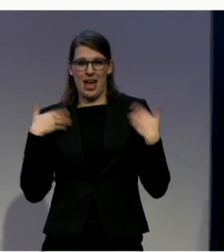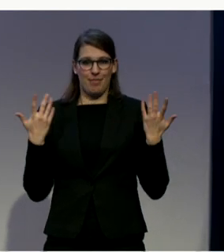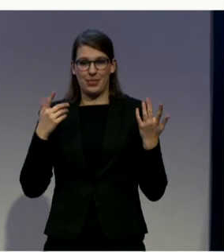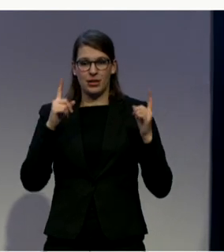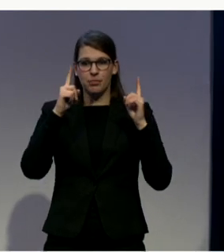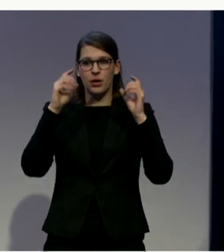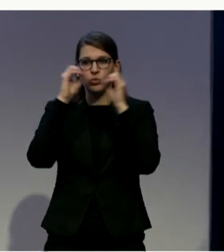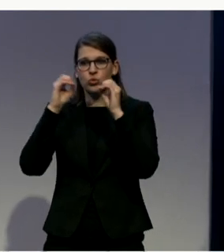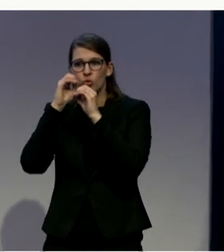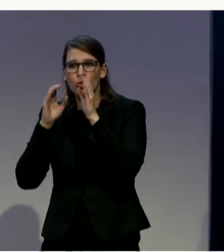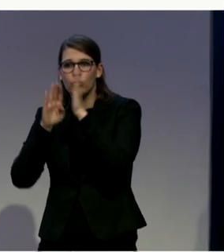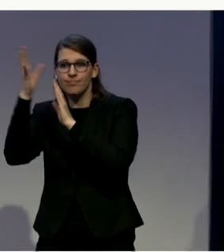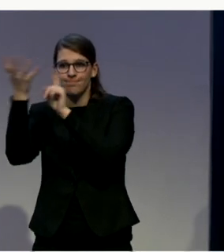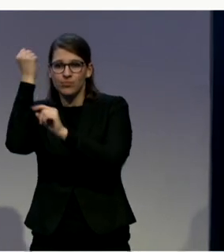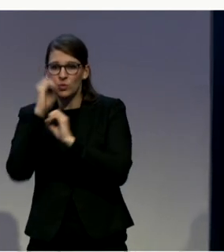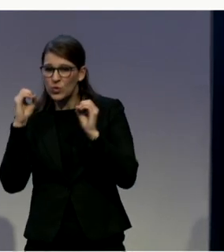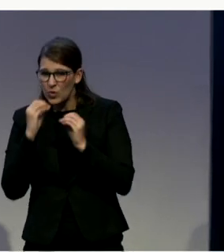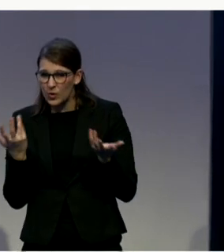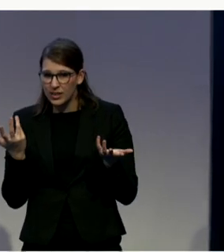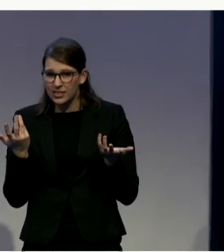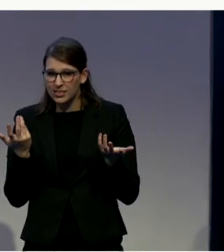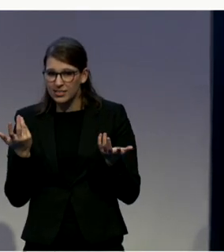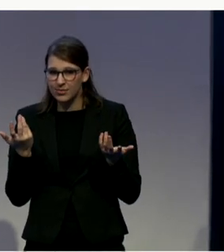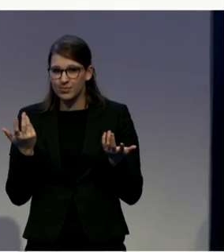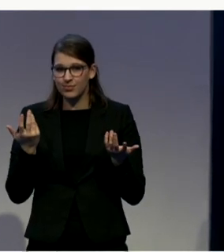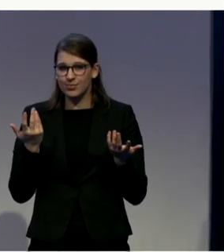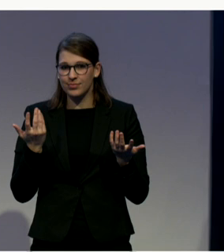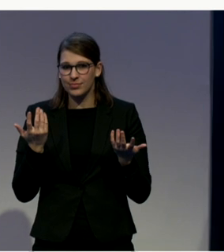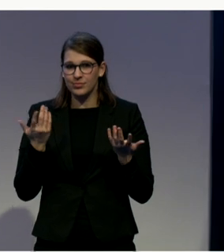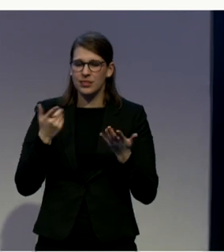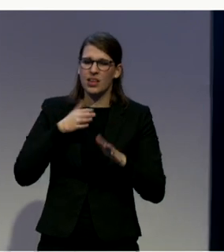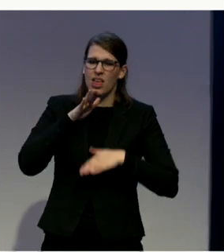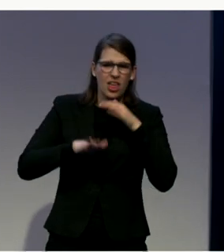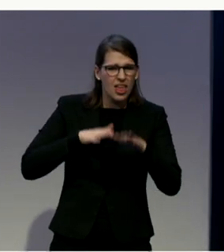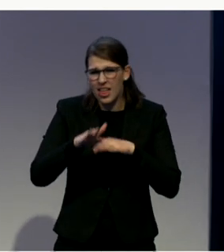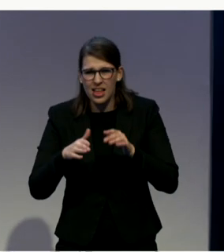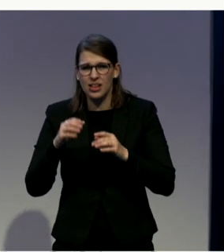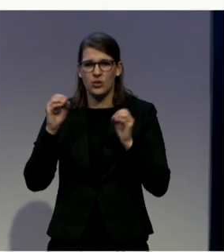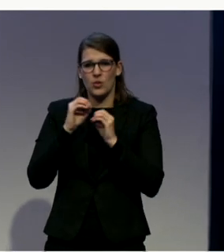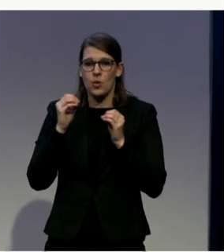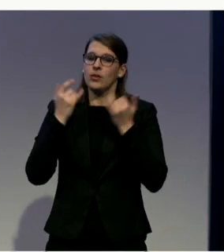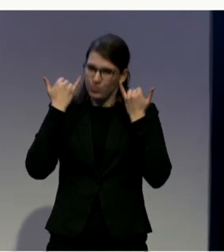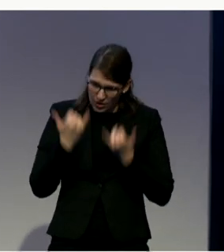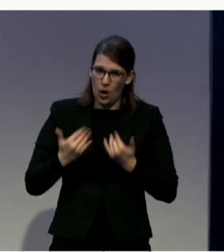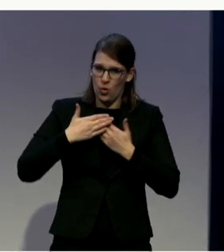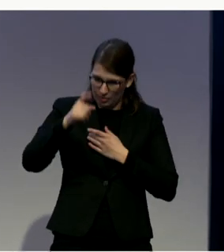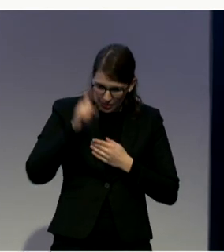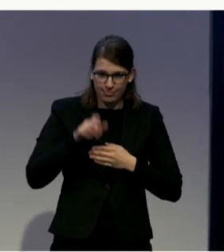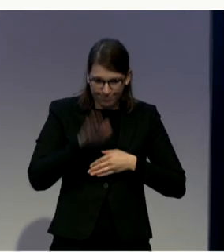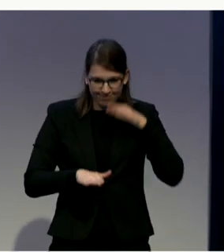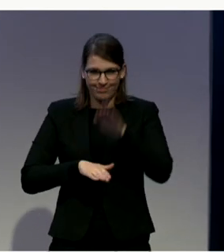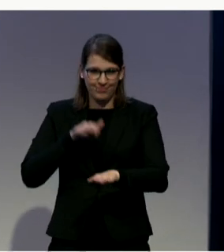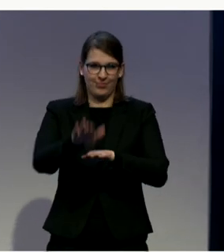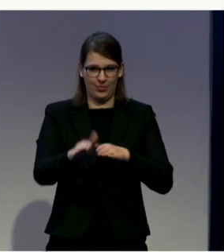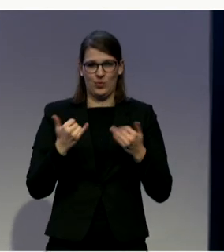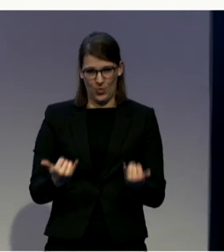It is a way. It is a long way. We are just starting. That is my